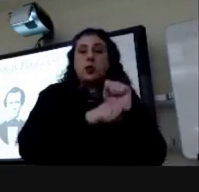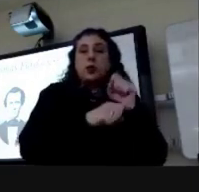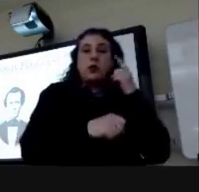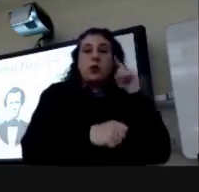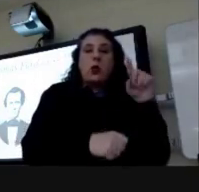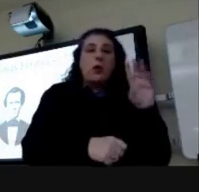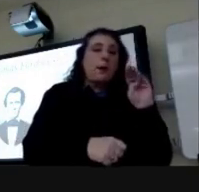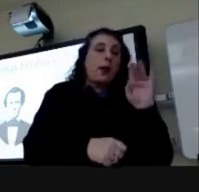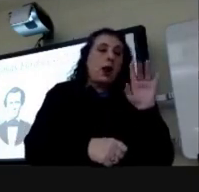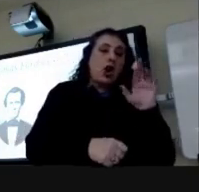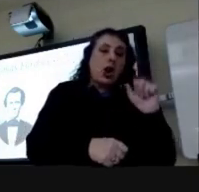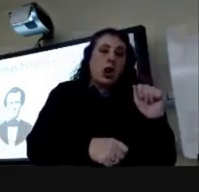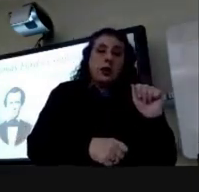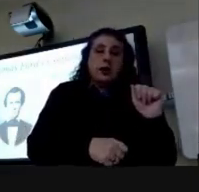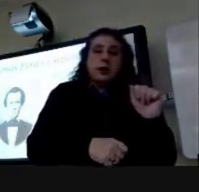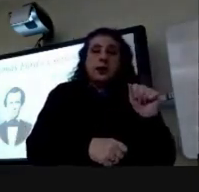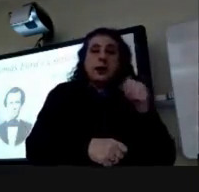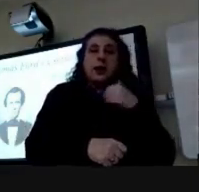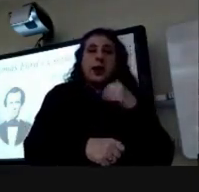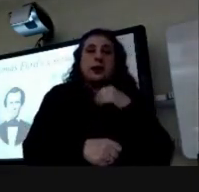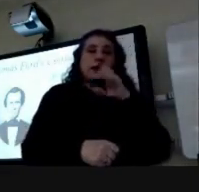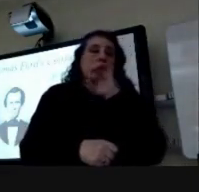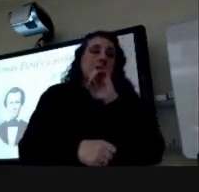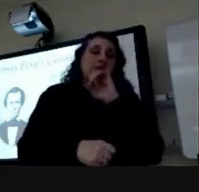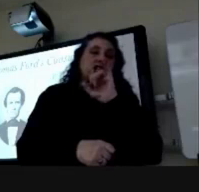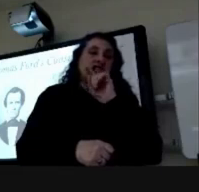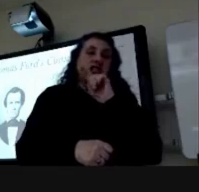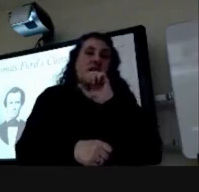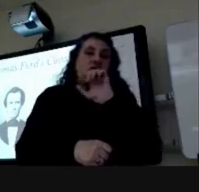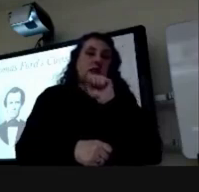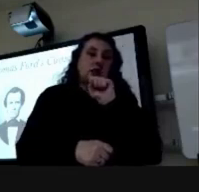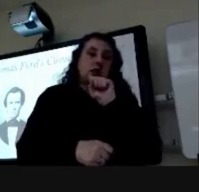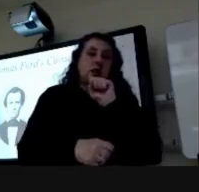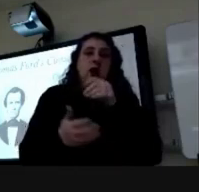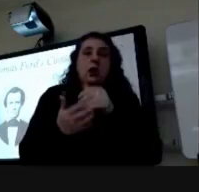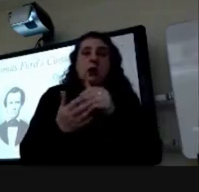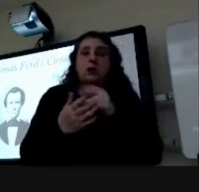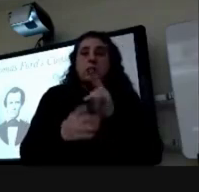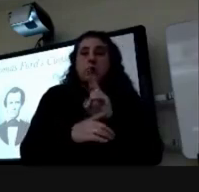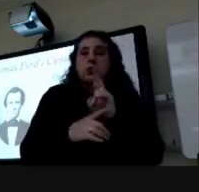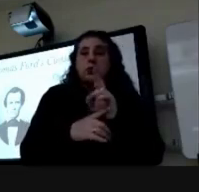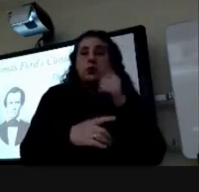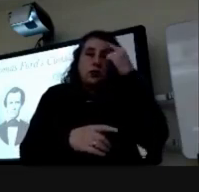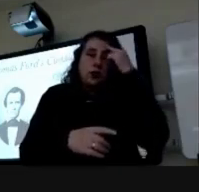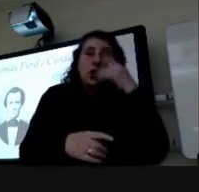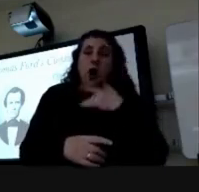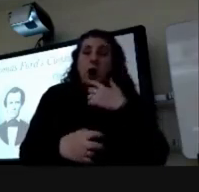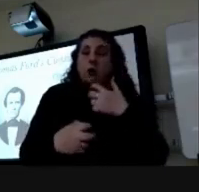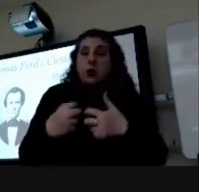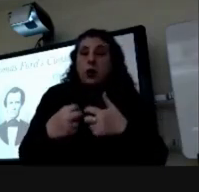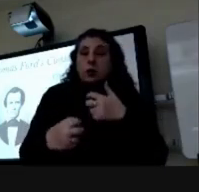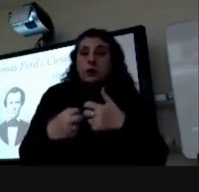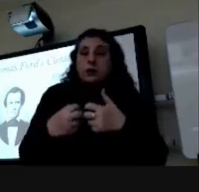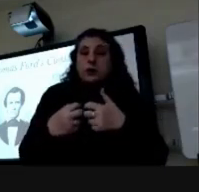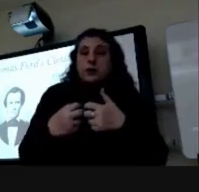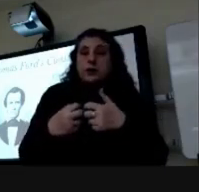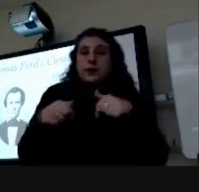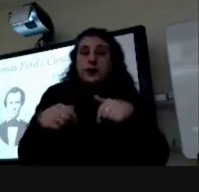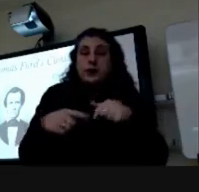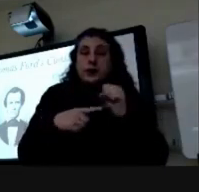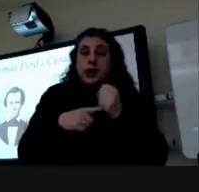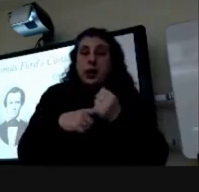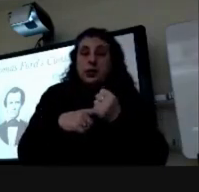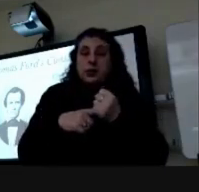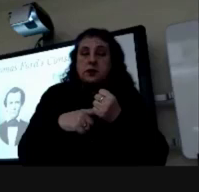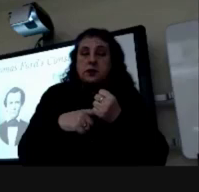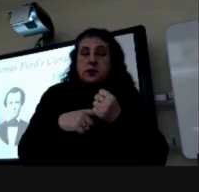in malaria contained digitalis which often was used for heart problems and in this case